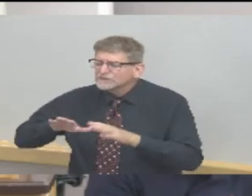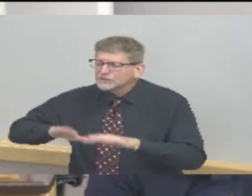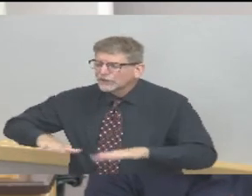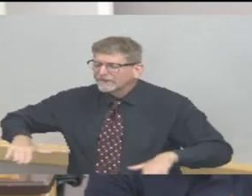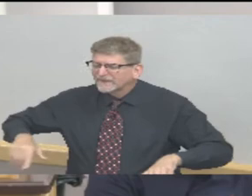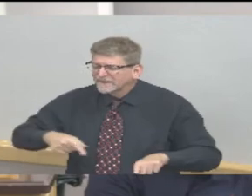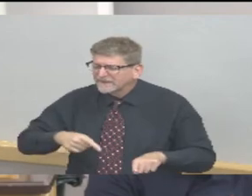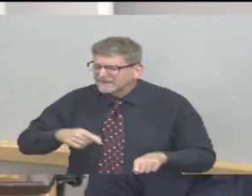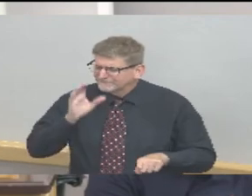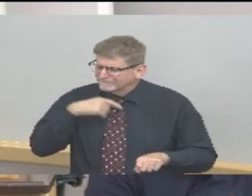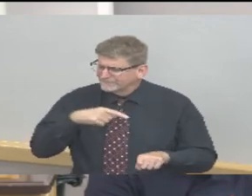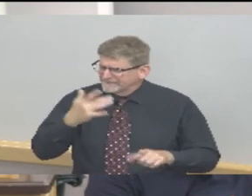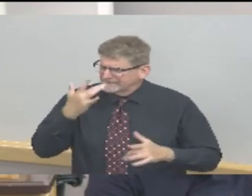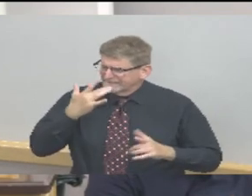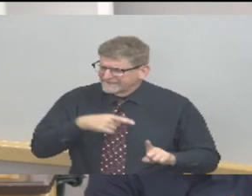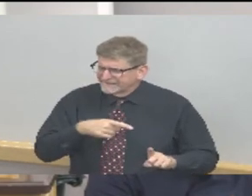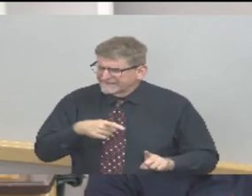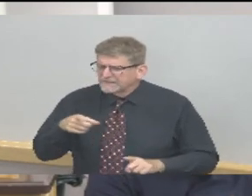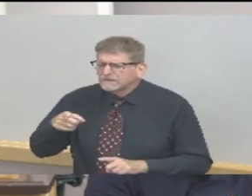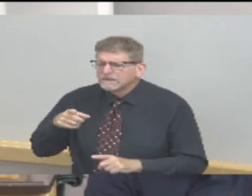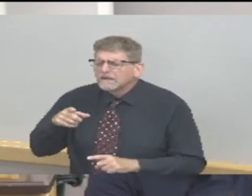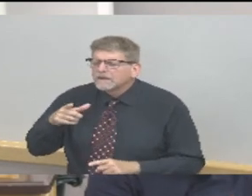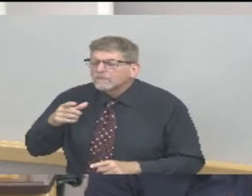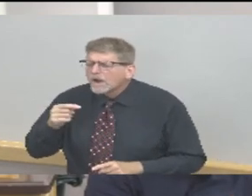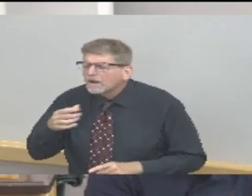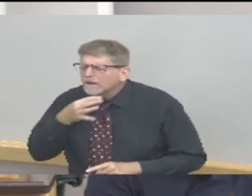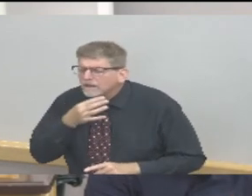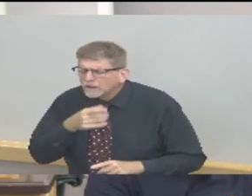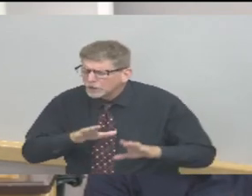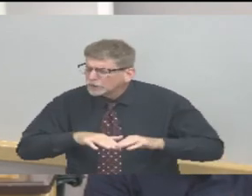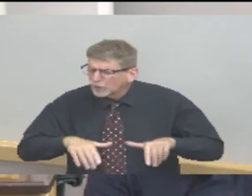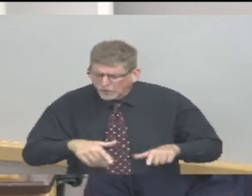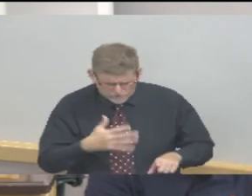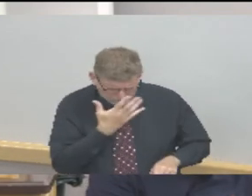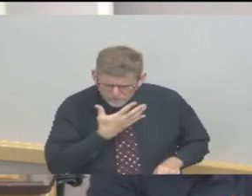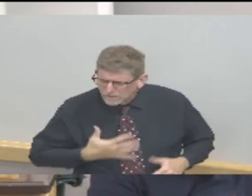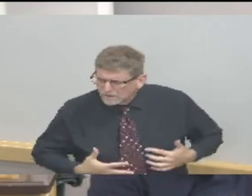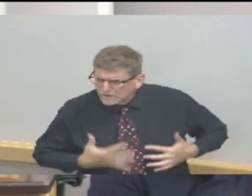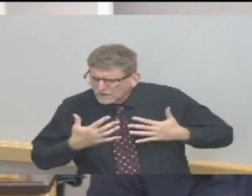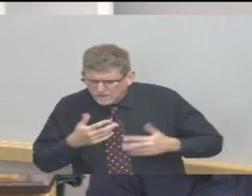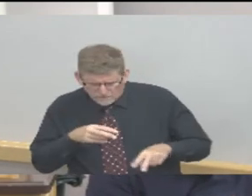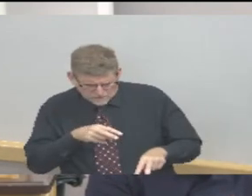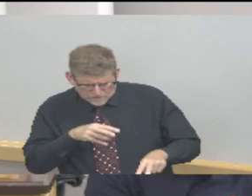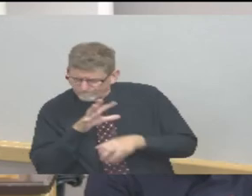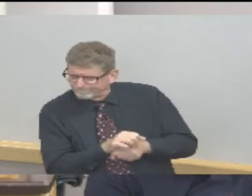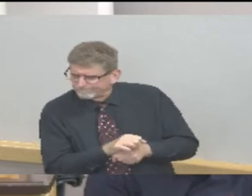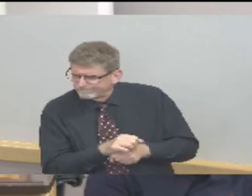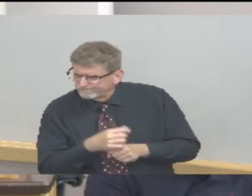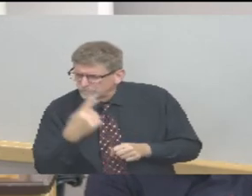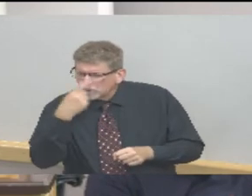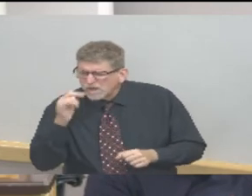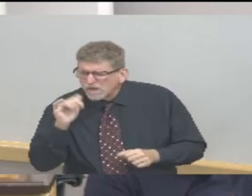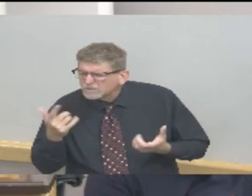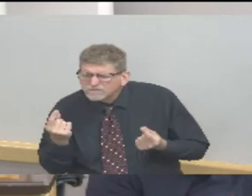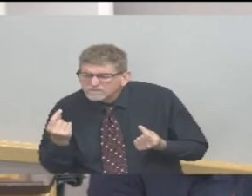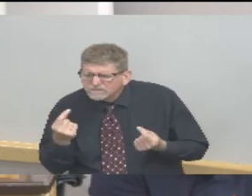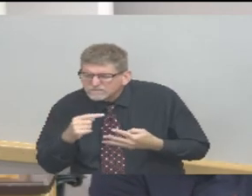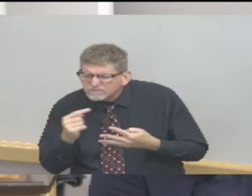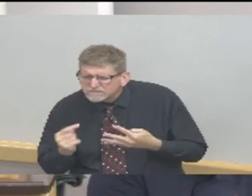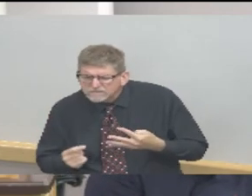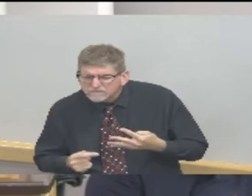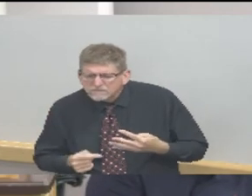out for symptom-wise? Is there any kind of message to parents about, again, not being afraid to bring your children in if they are